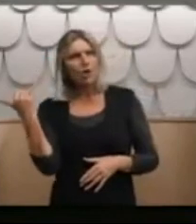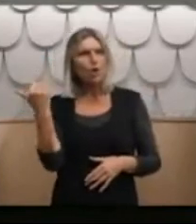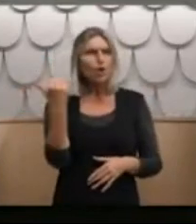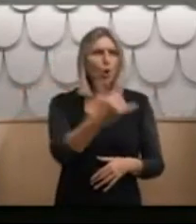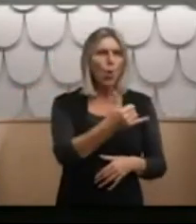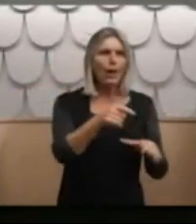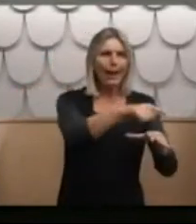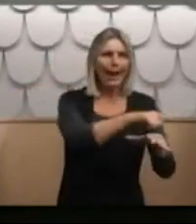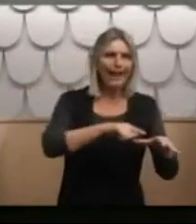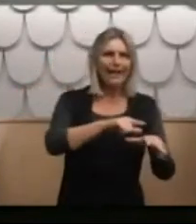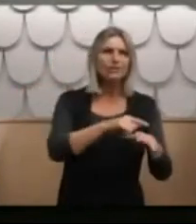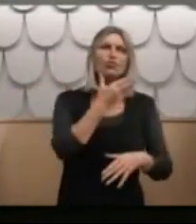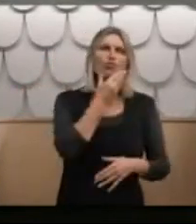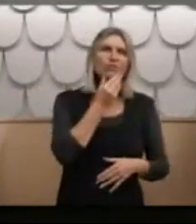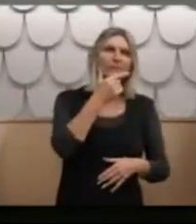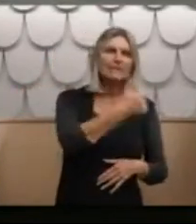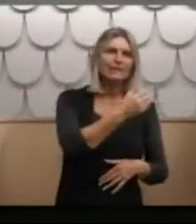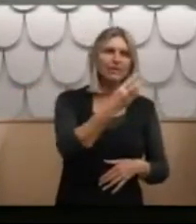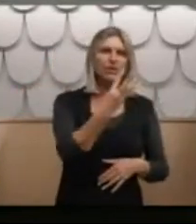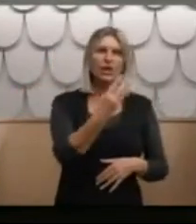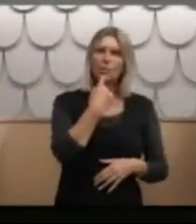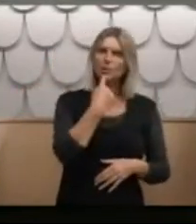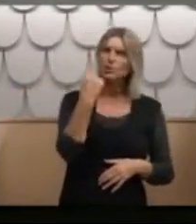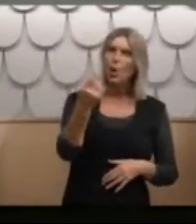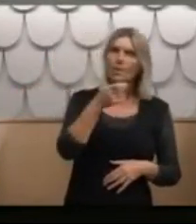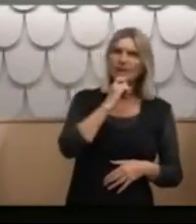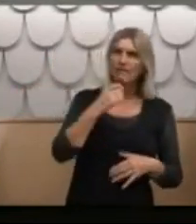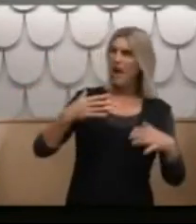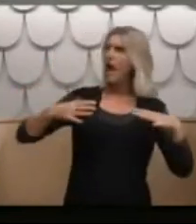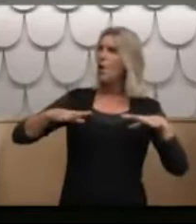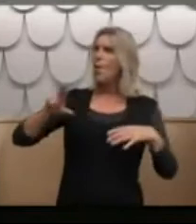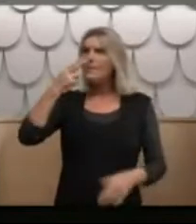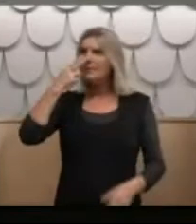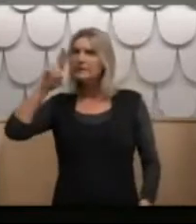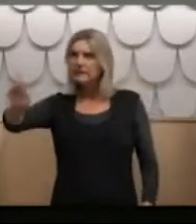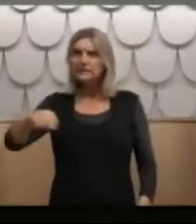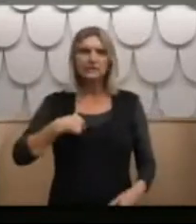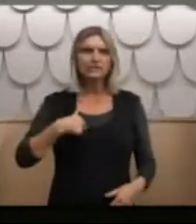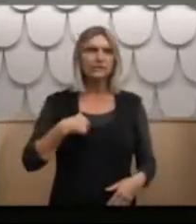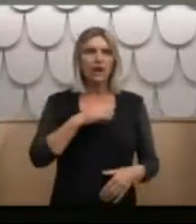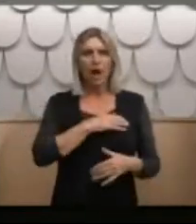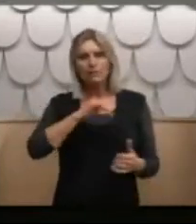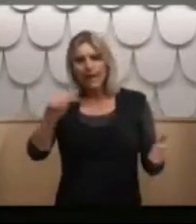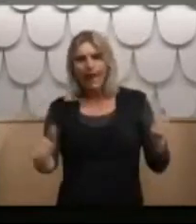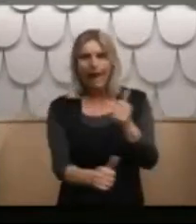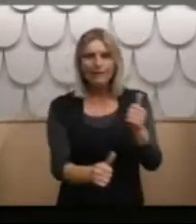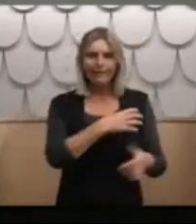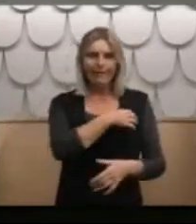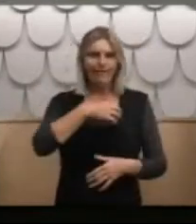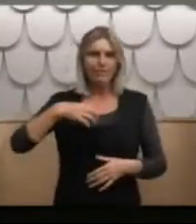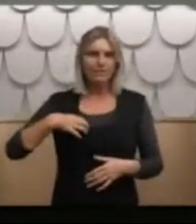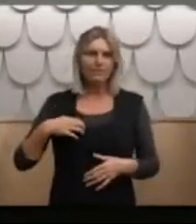and was told my care was none of her business. I was a state ward. The response from Dr Pugmire